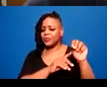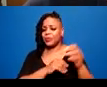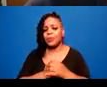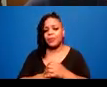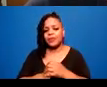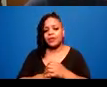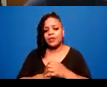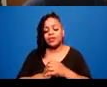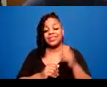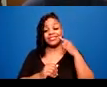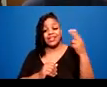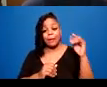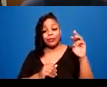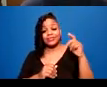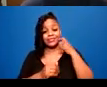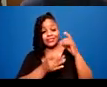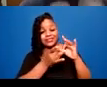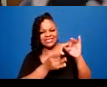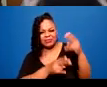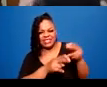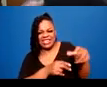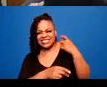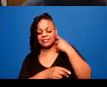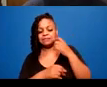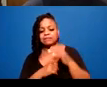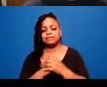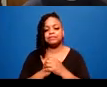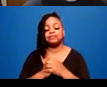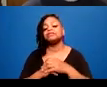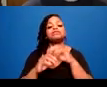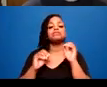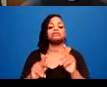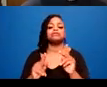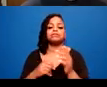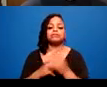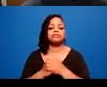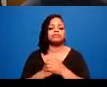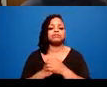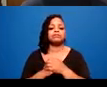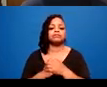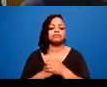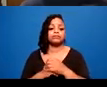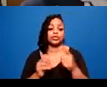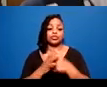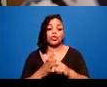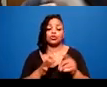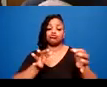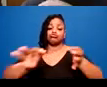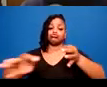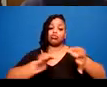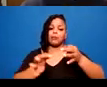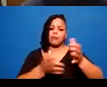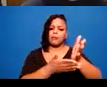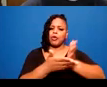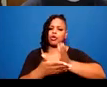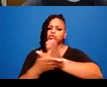So here we start to describe the components of a trauma-informed lens. And I'd like to apply